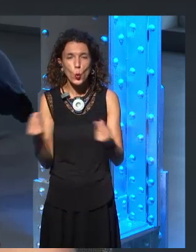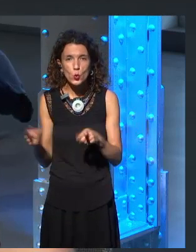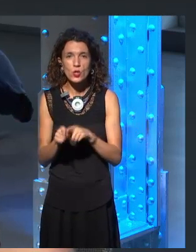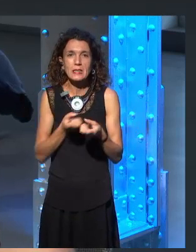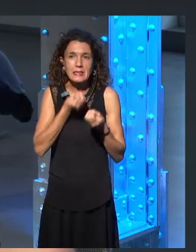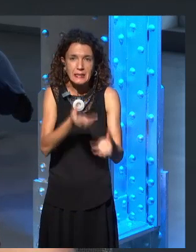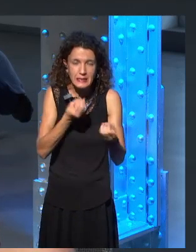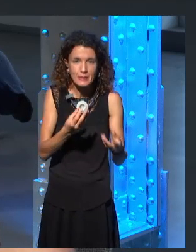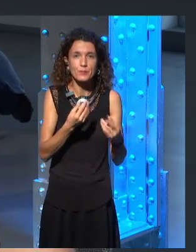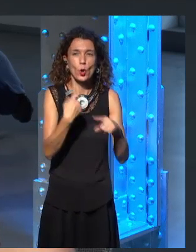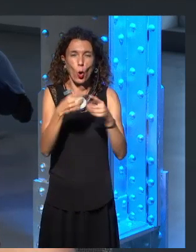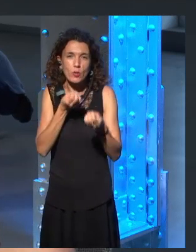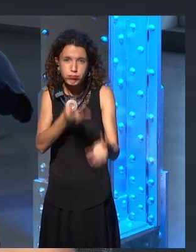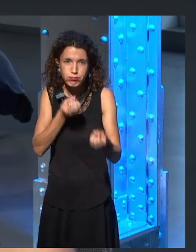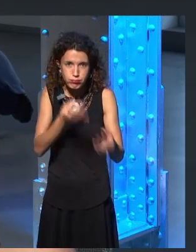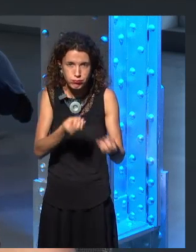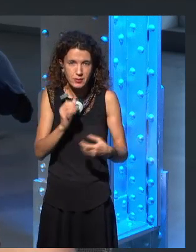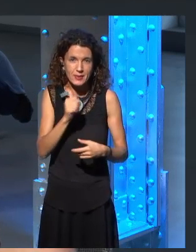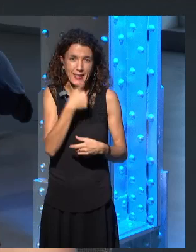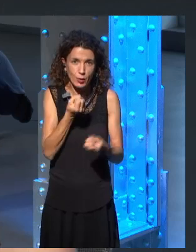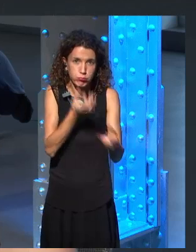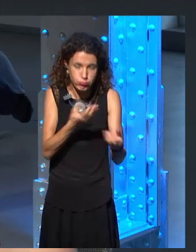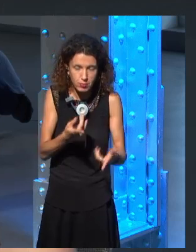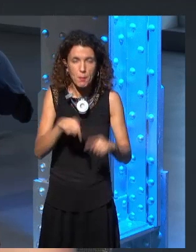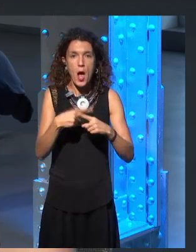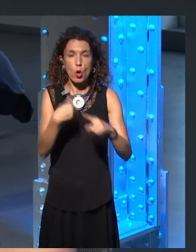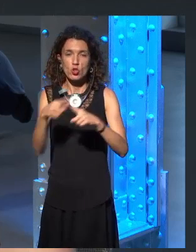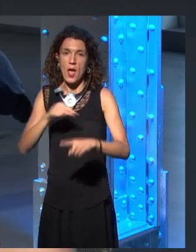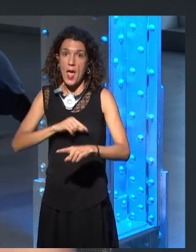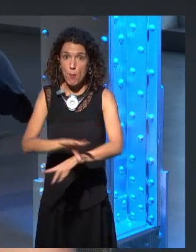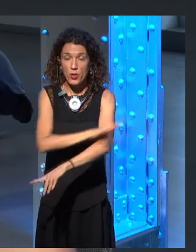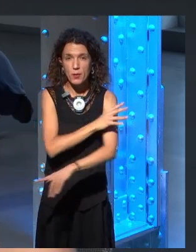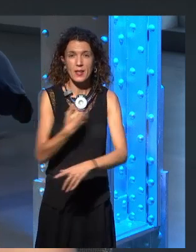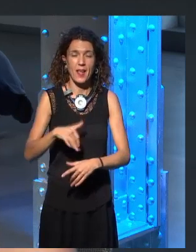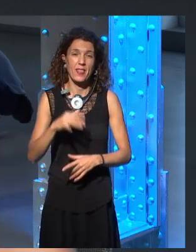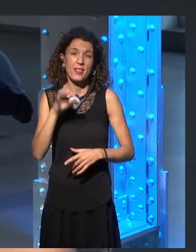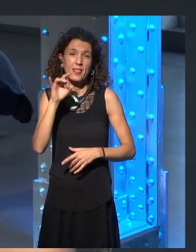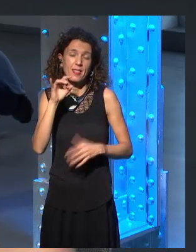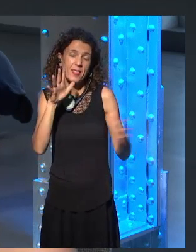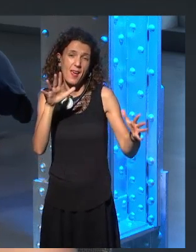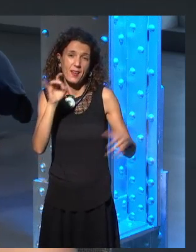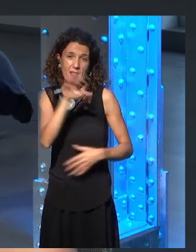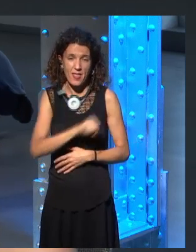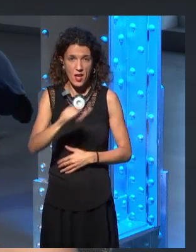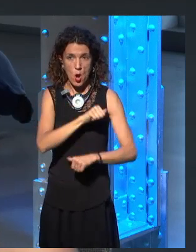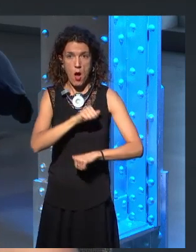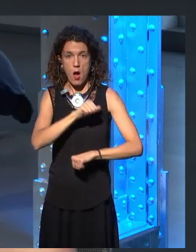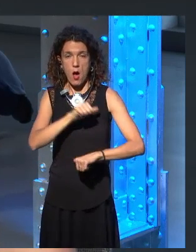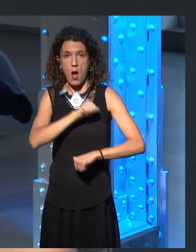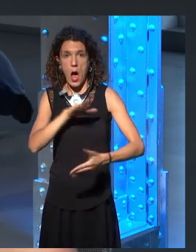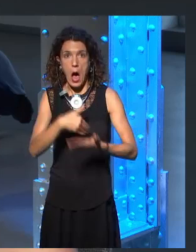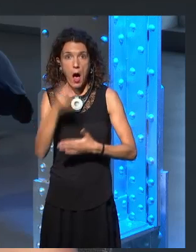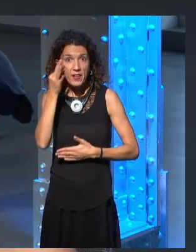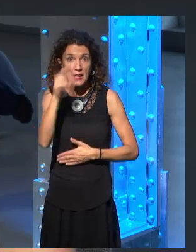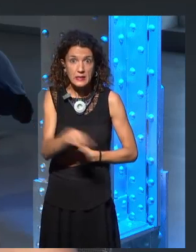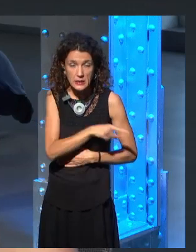that, you know, you've maybe waited for 10, 15 years to finally find something out. And then there's going to